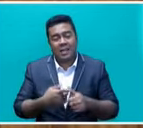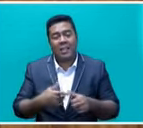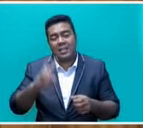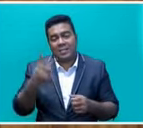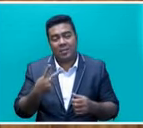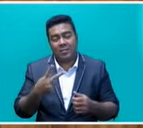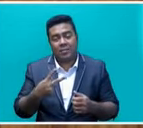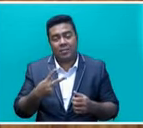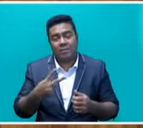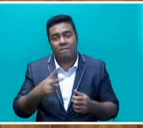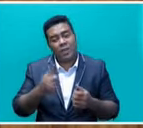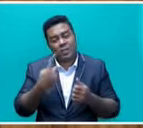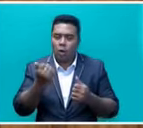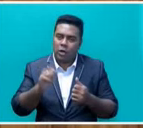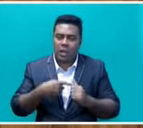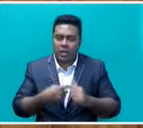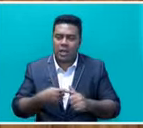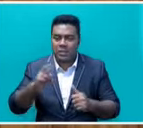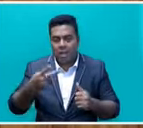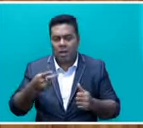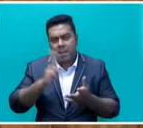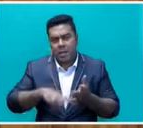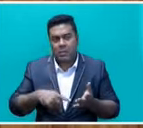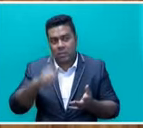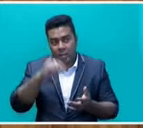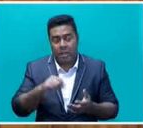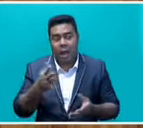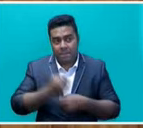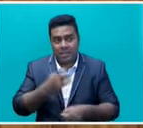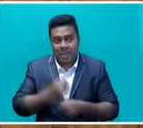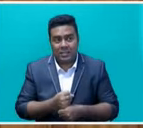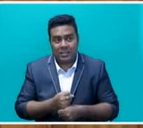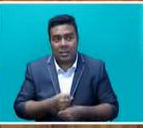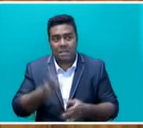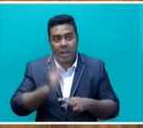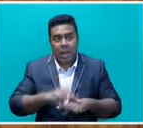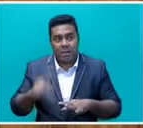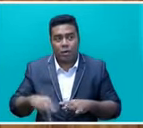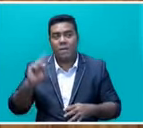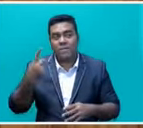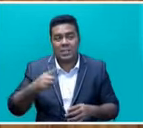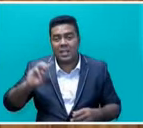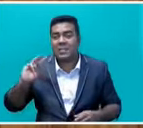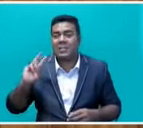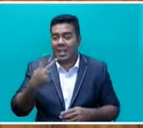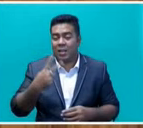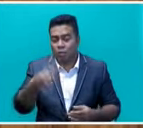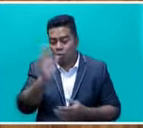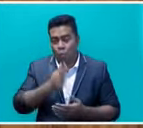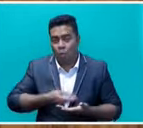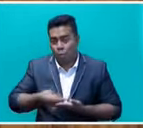second part of this particular question. And the question reads, can the Minister update the Parliament on the first and the second round of $360